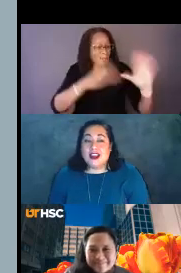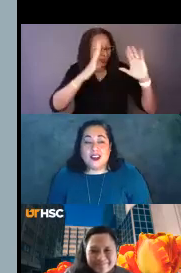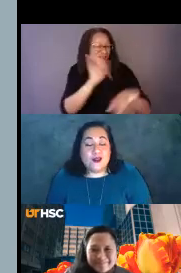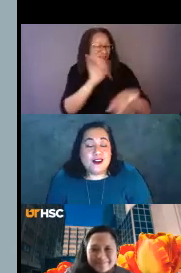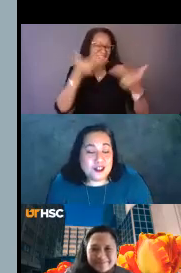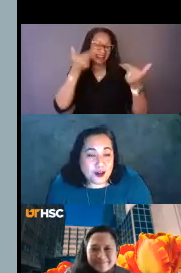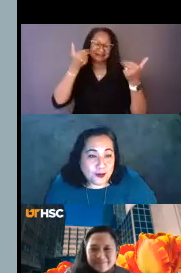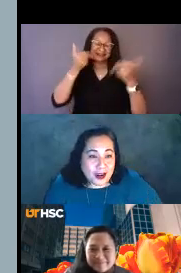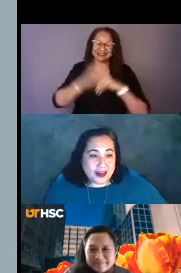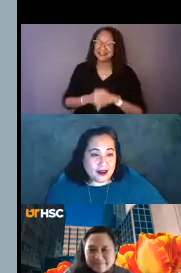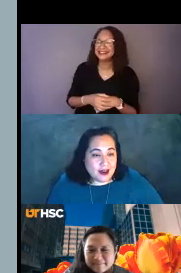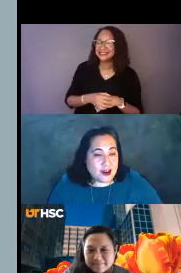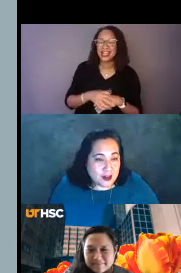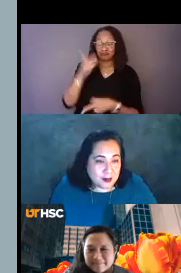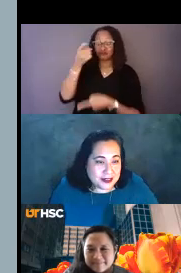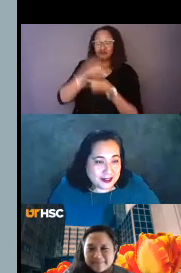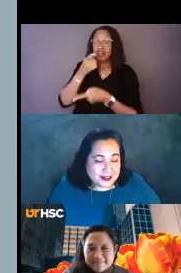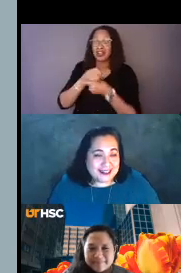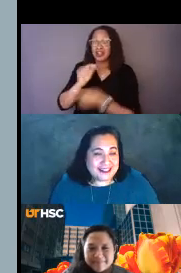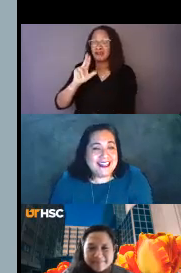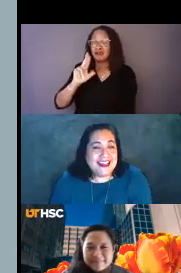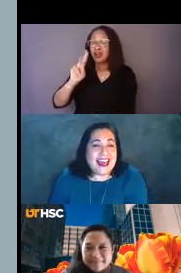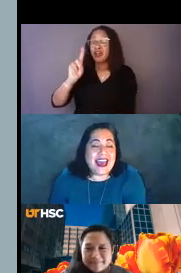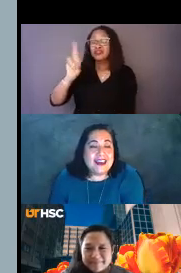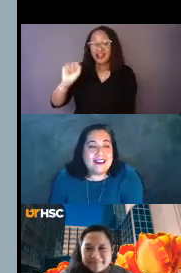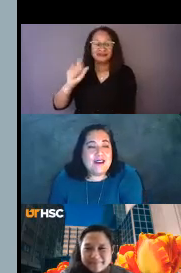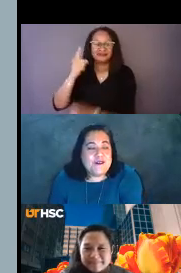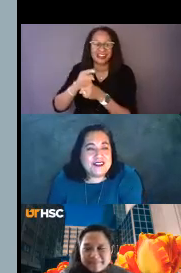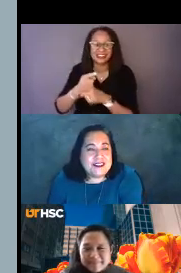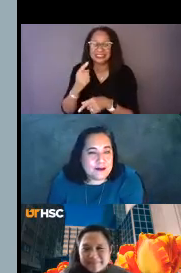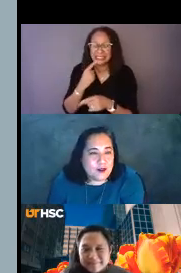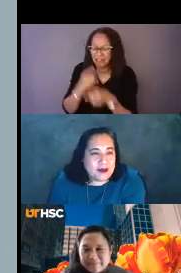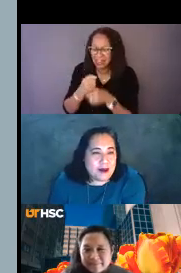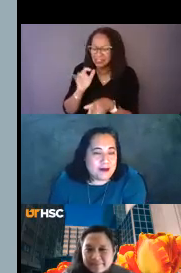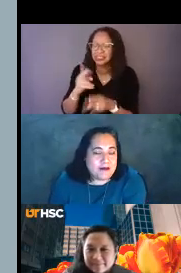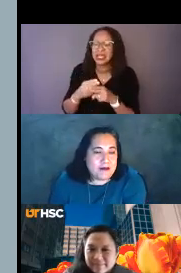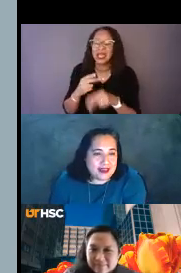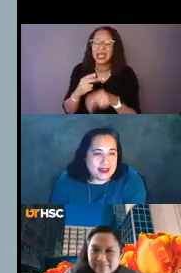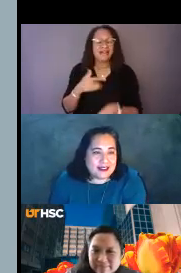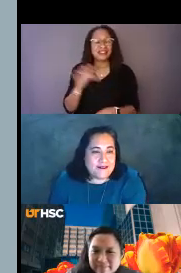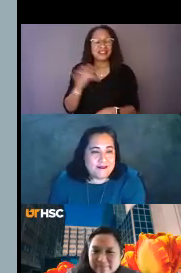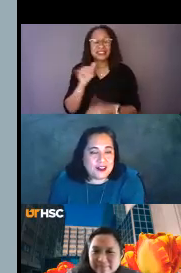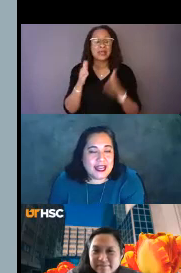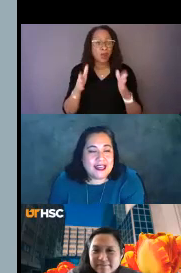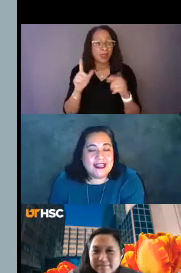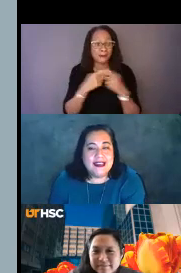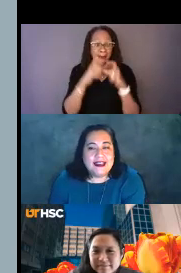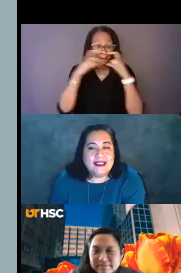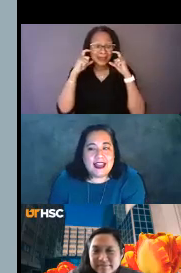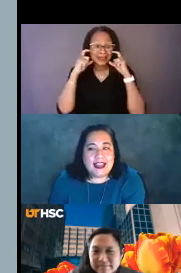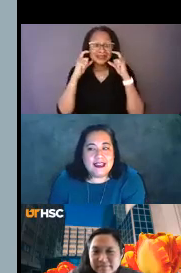You are so right, Audra. hope I said it correctly. I feel the same way about masks. I feel like,